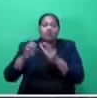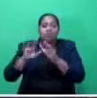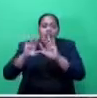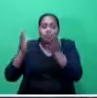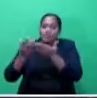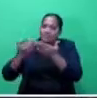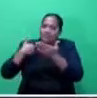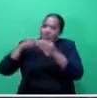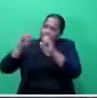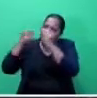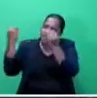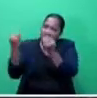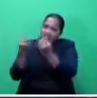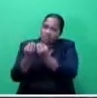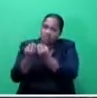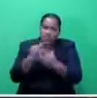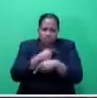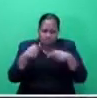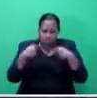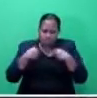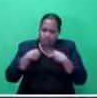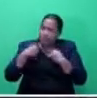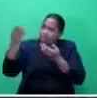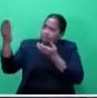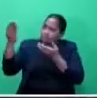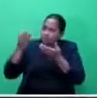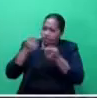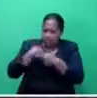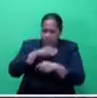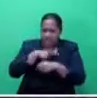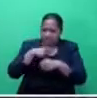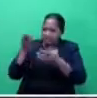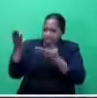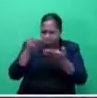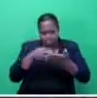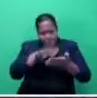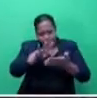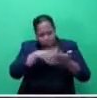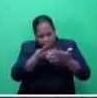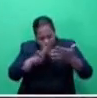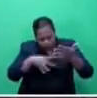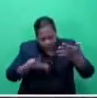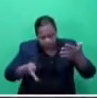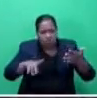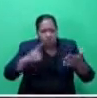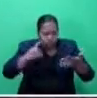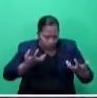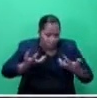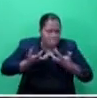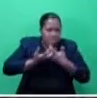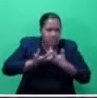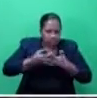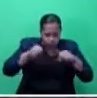have contextualized the model that they have. And of course, this is all